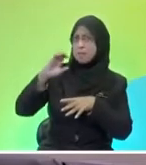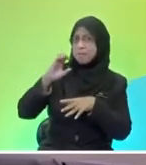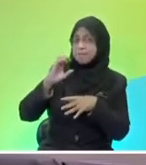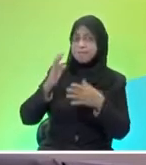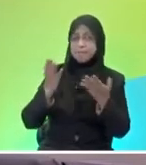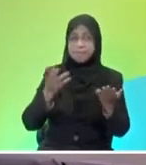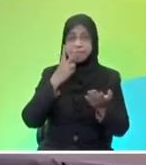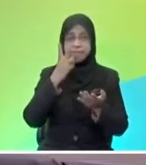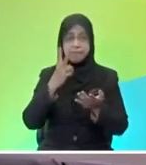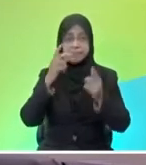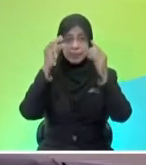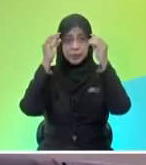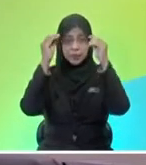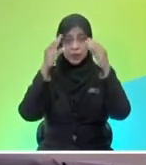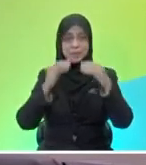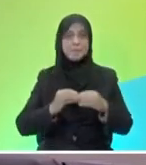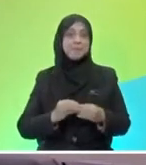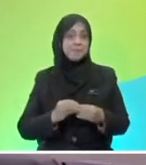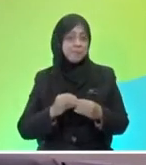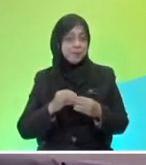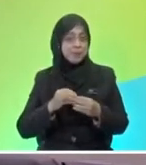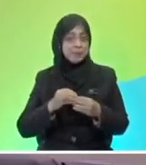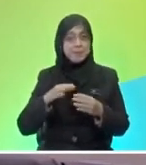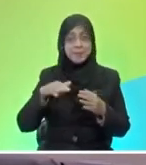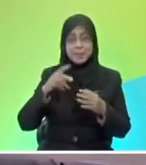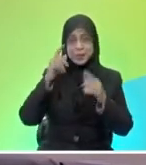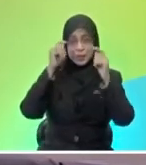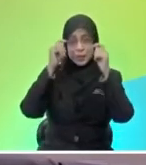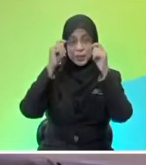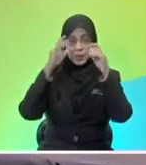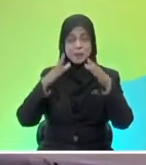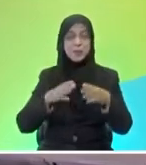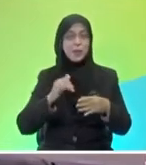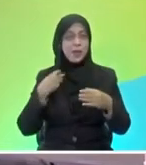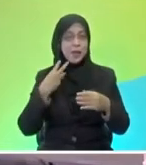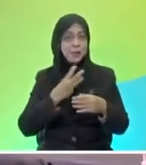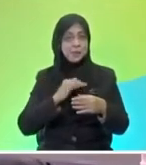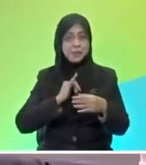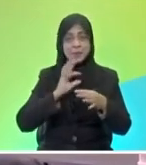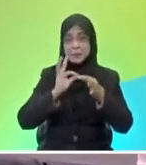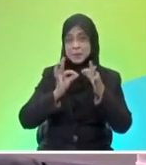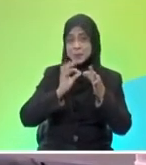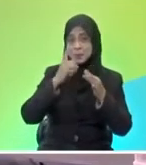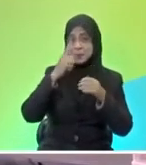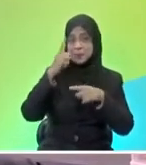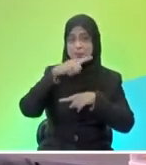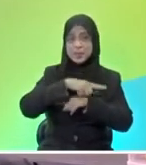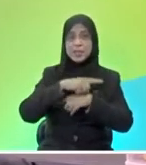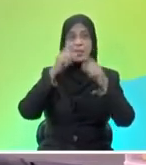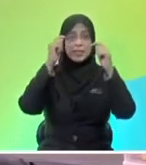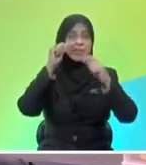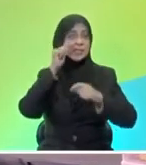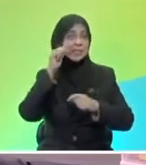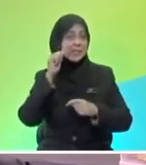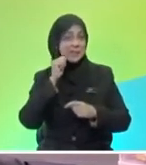you have seen our teacher's profile but before the teacher joined me here today, we also have our sign language interpreter which is Teacher